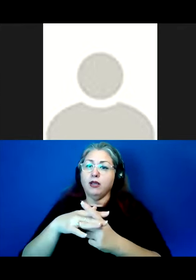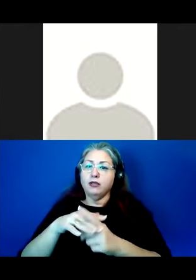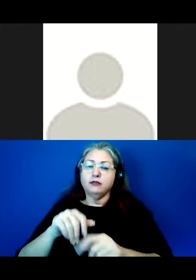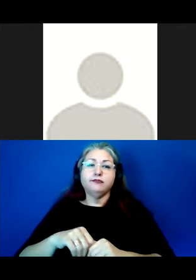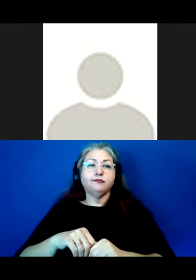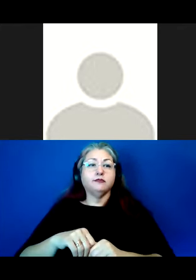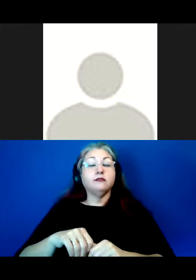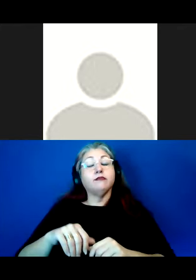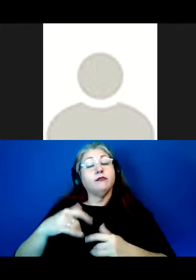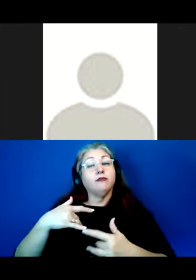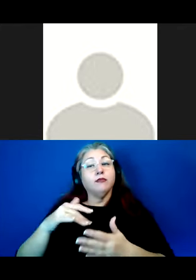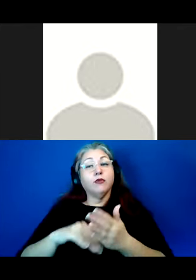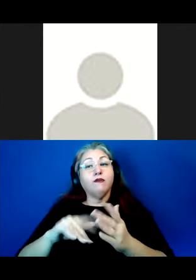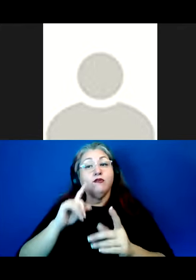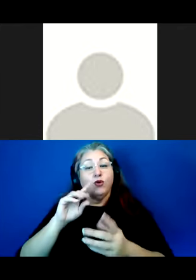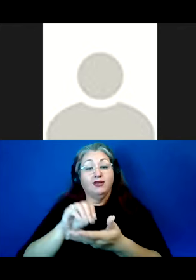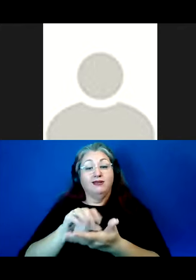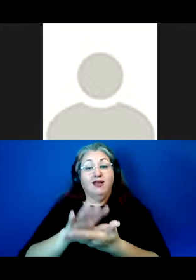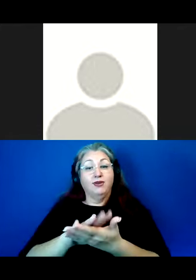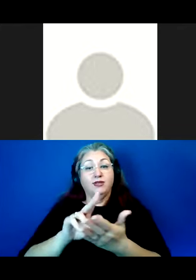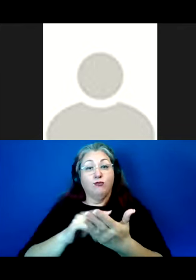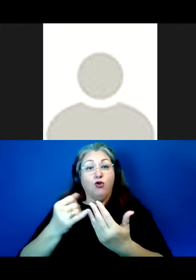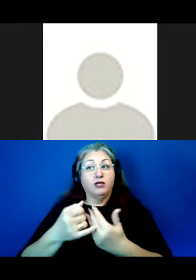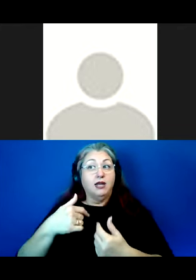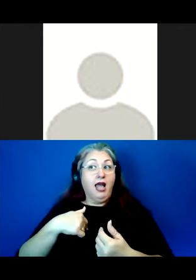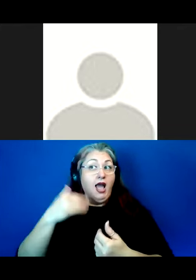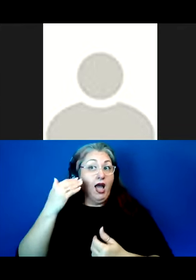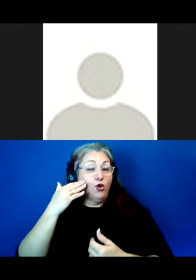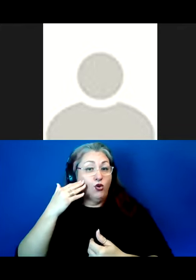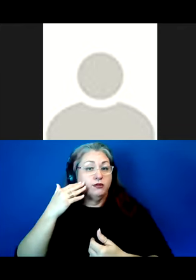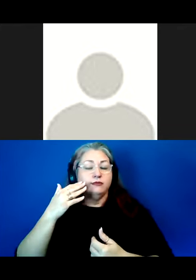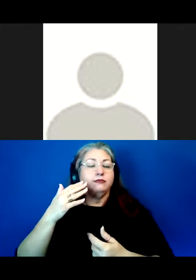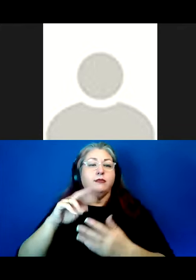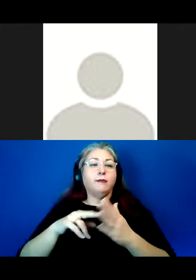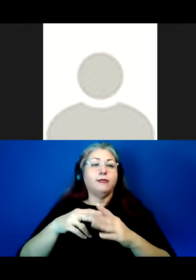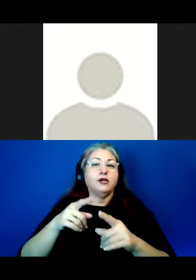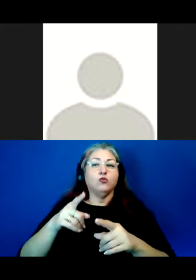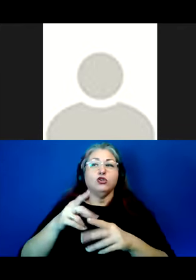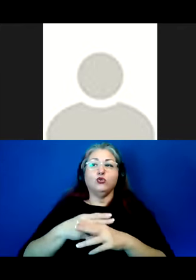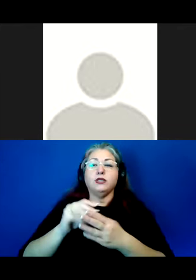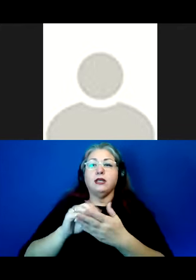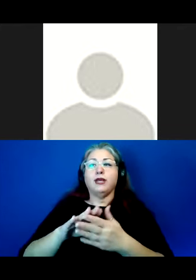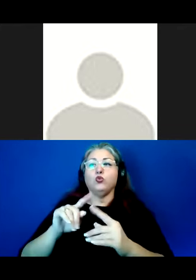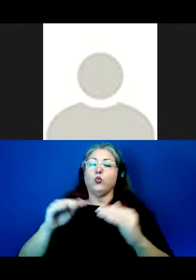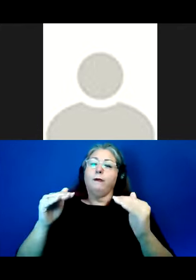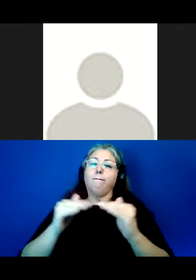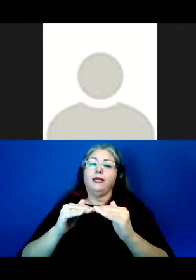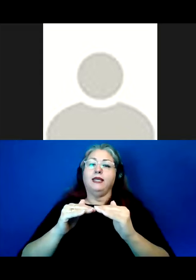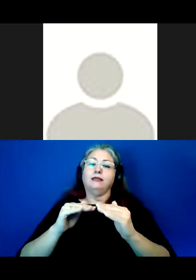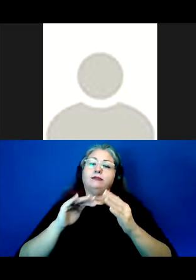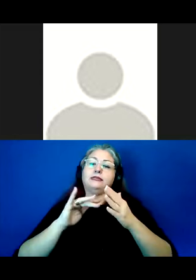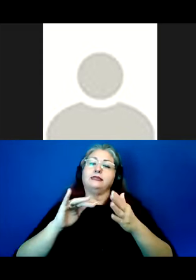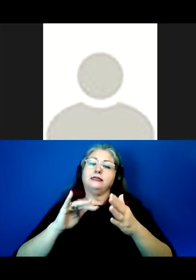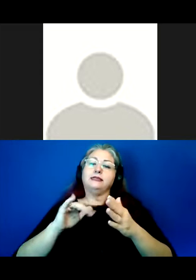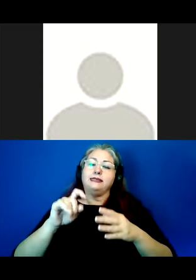Very often, particularly for documentation projects that I'm aware of, this entails leveraging documentation to meet pedagogical needs, but other